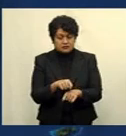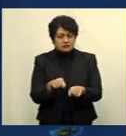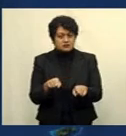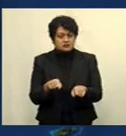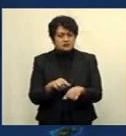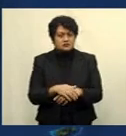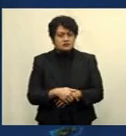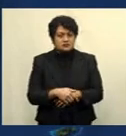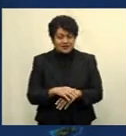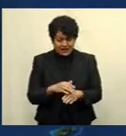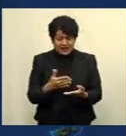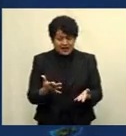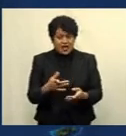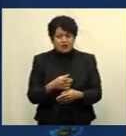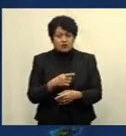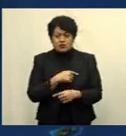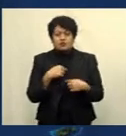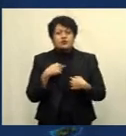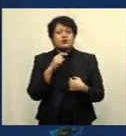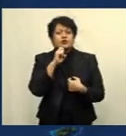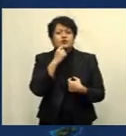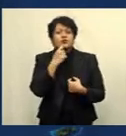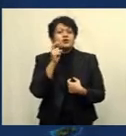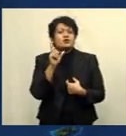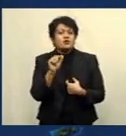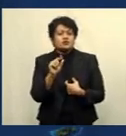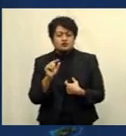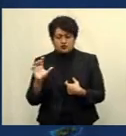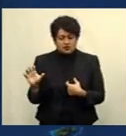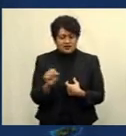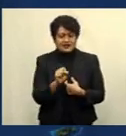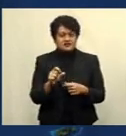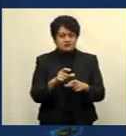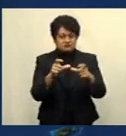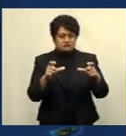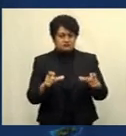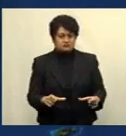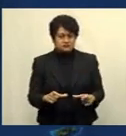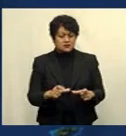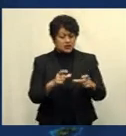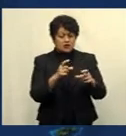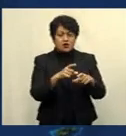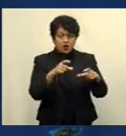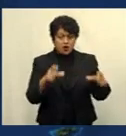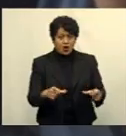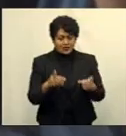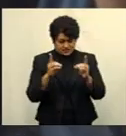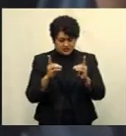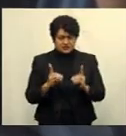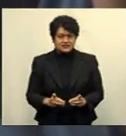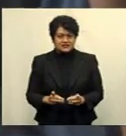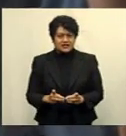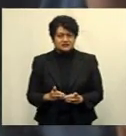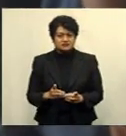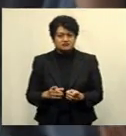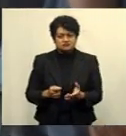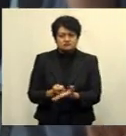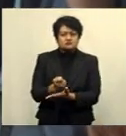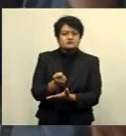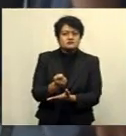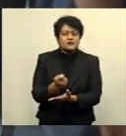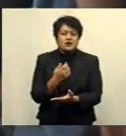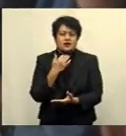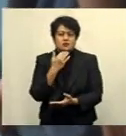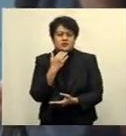we are taking them to court. The court will decide on the fines. We haven't done that infringement